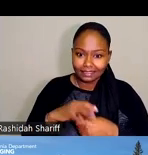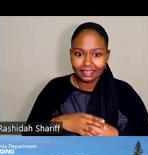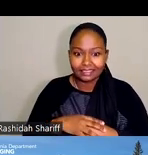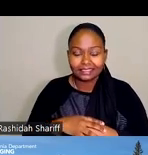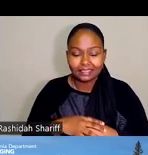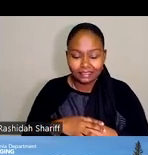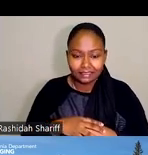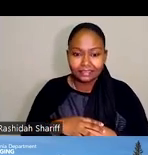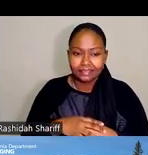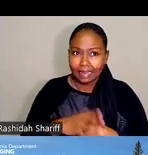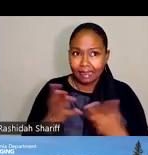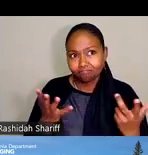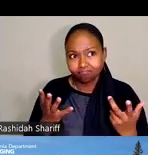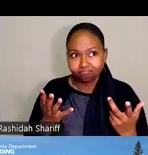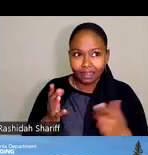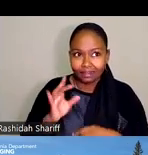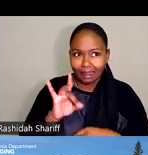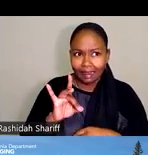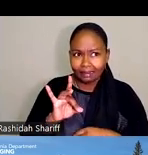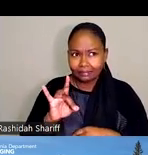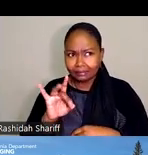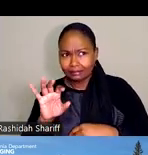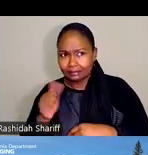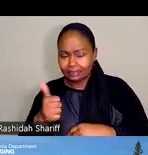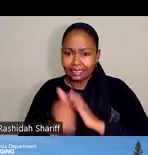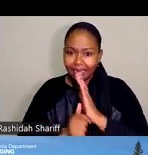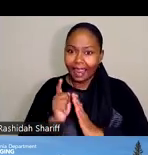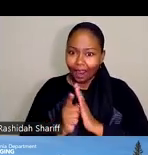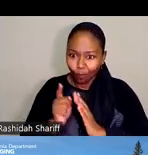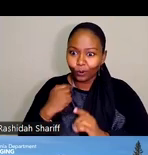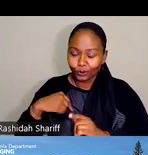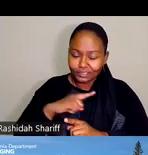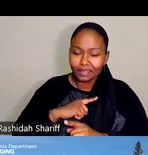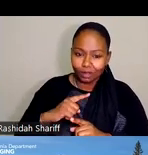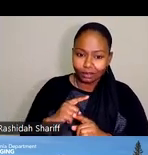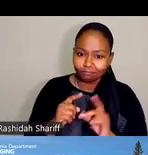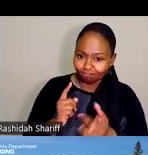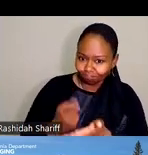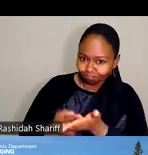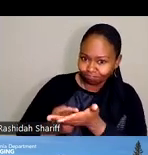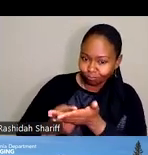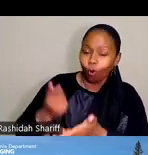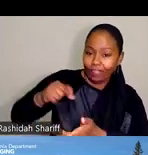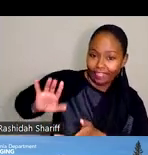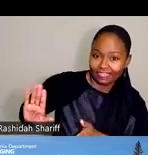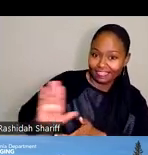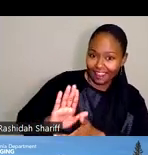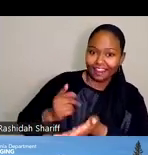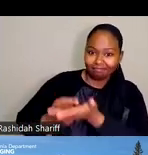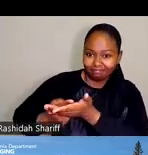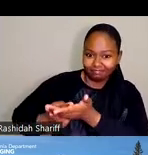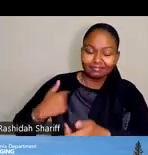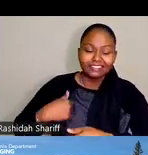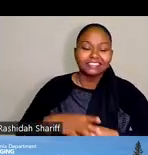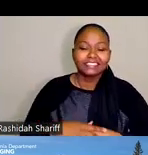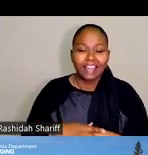gosh, eight or 10 hours of the two hearings that they convened. And their report, the Little Hoover Commission's report, should